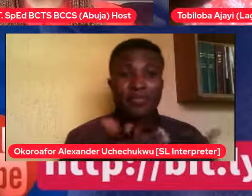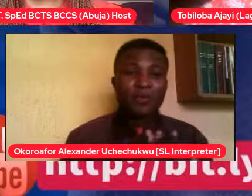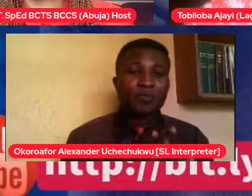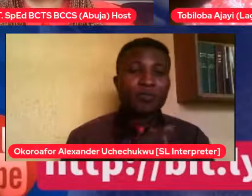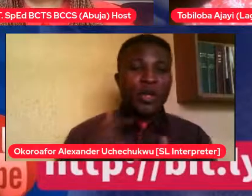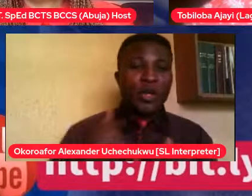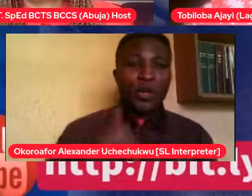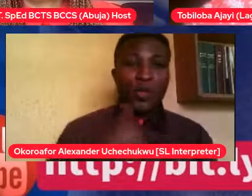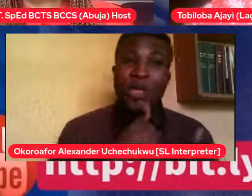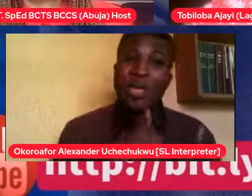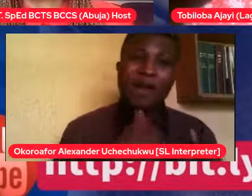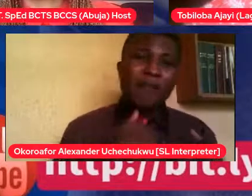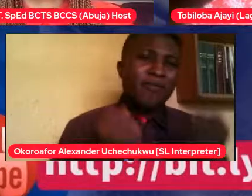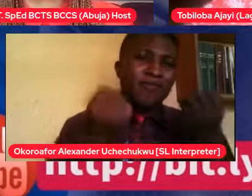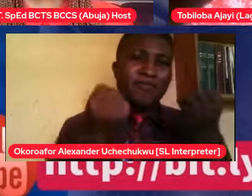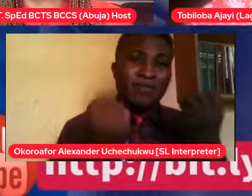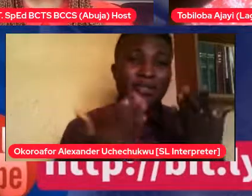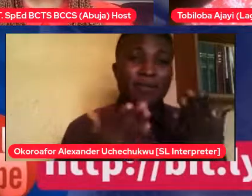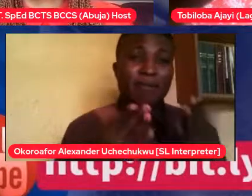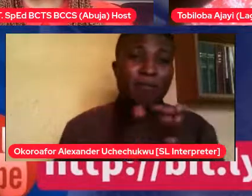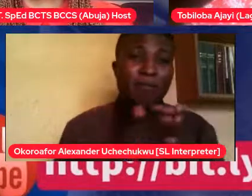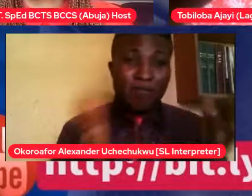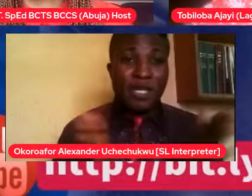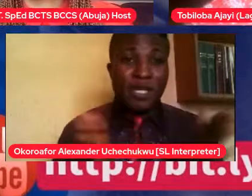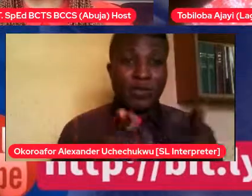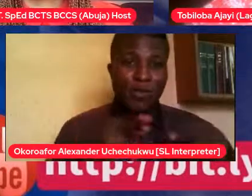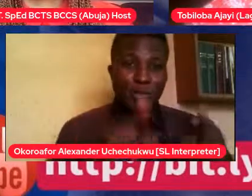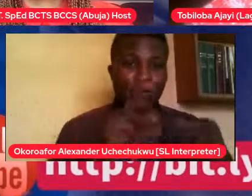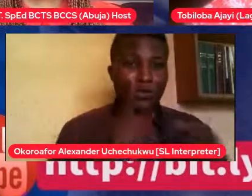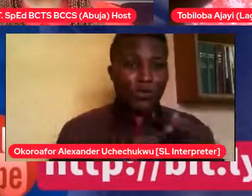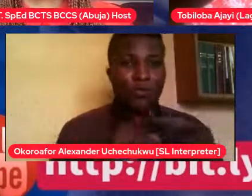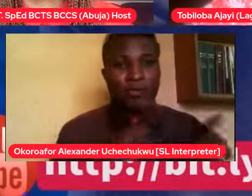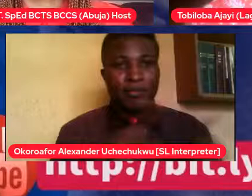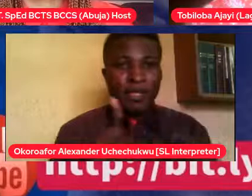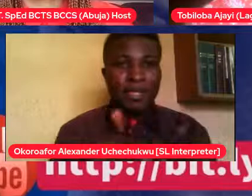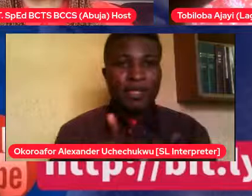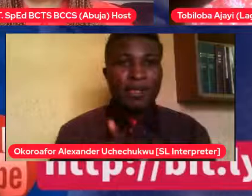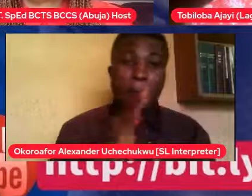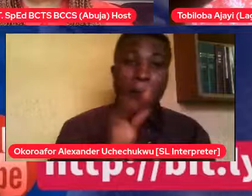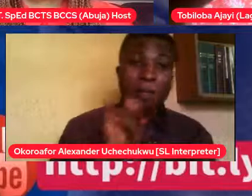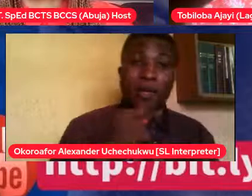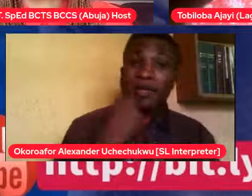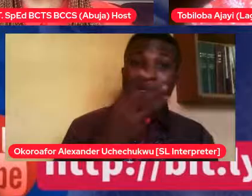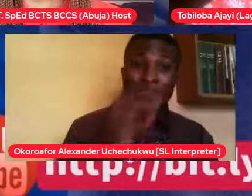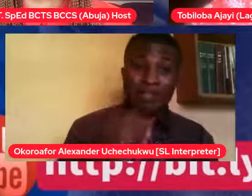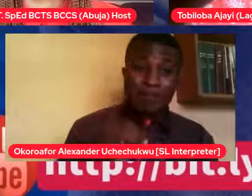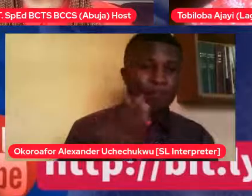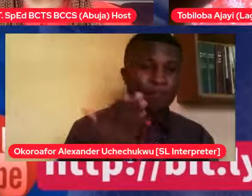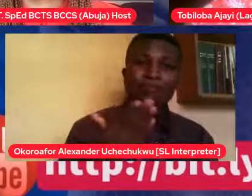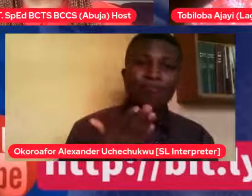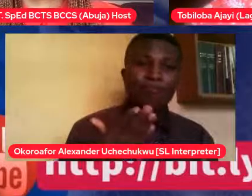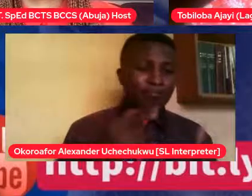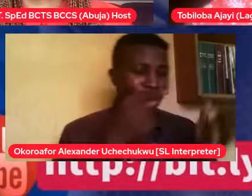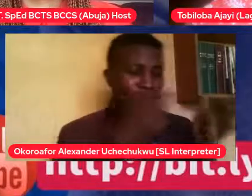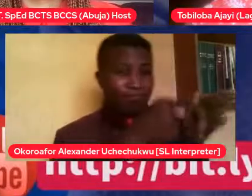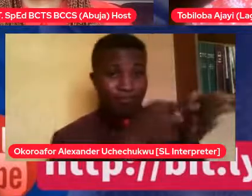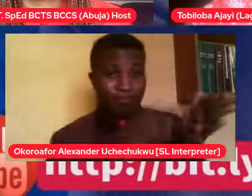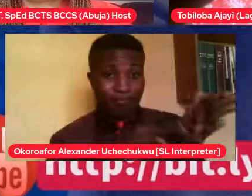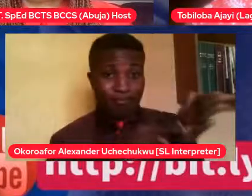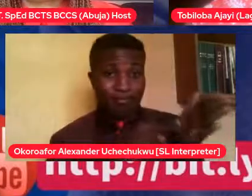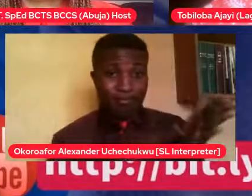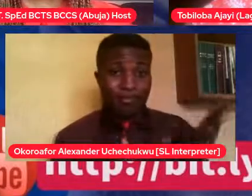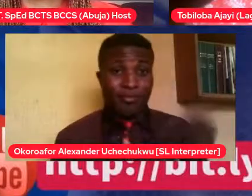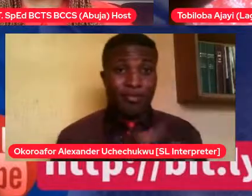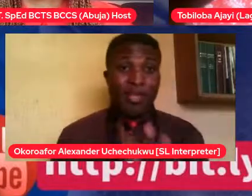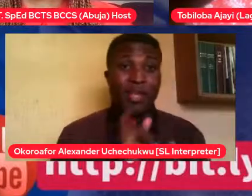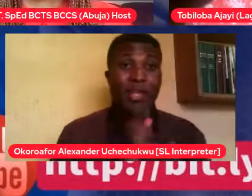telling them what to expect. I'm going to say, once my daughter hits 13, I will tell you about boys. I'm even blunt from the beginning because my